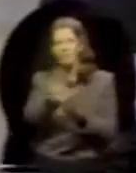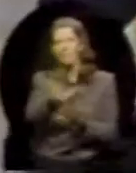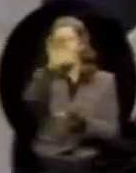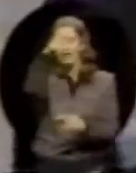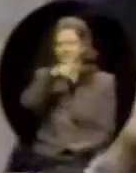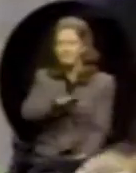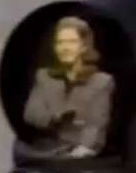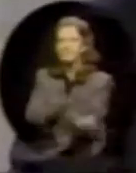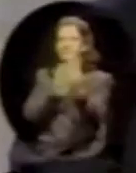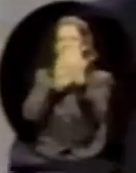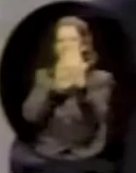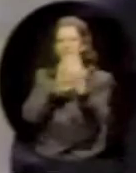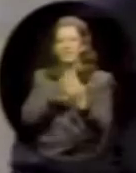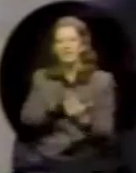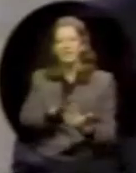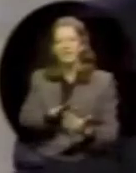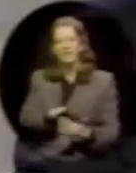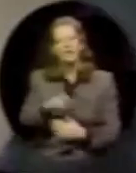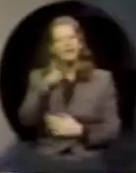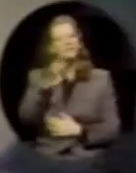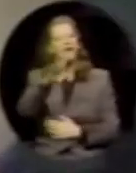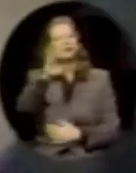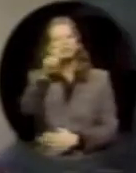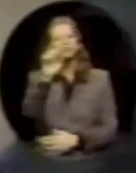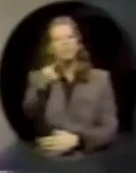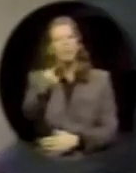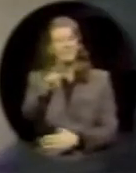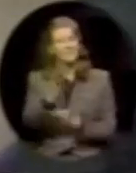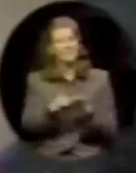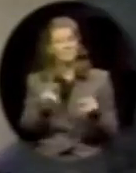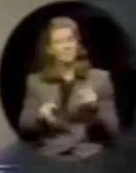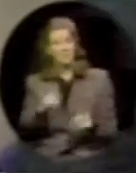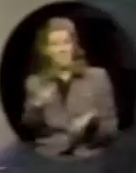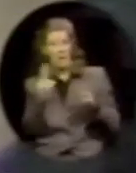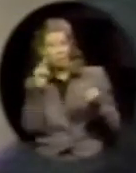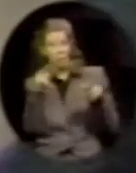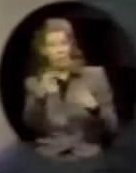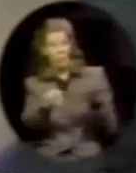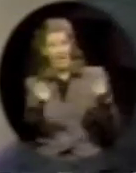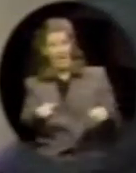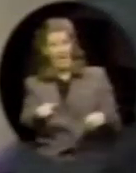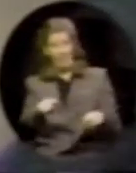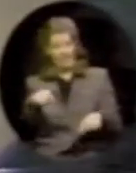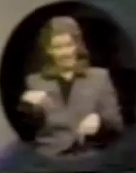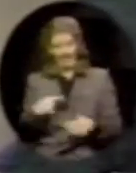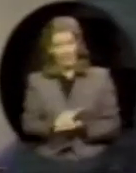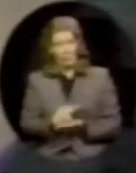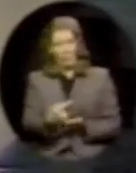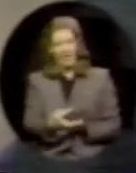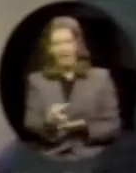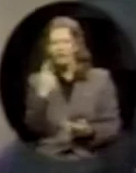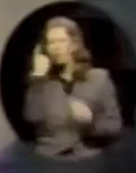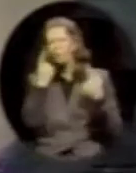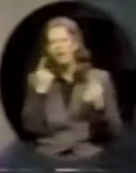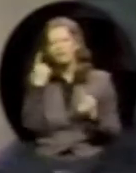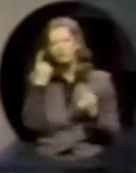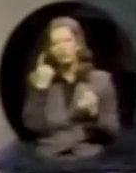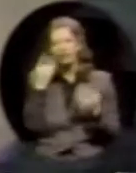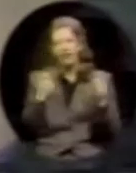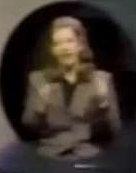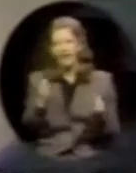climb. Dr. Jordan, there are some who might look at what happened at Gallaudet this week and wonder if